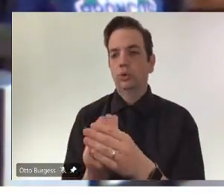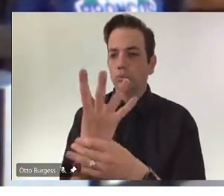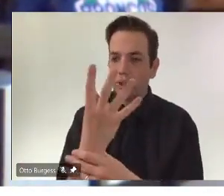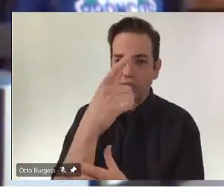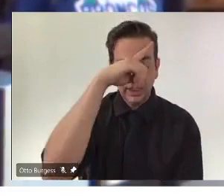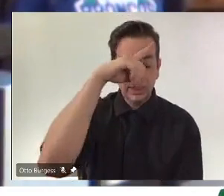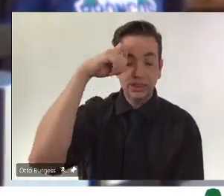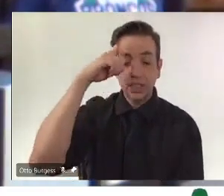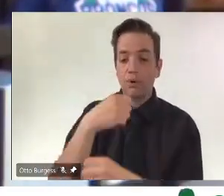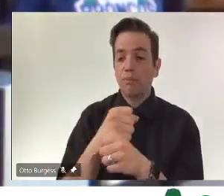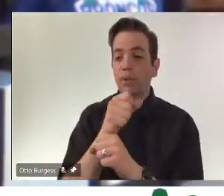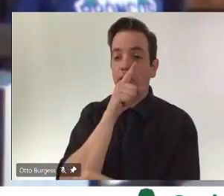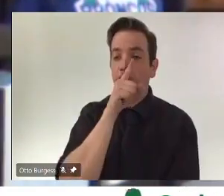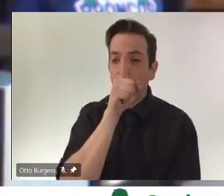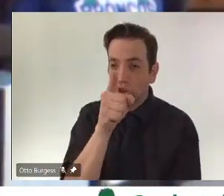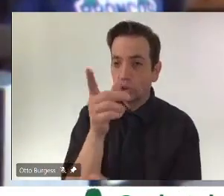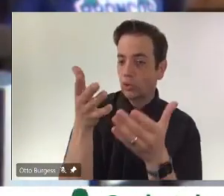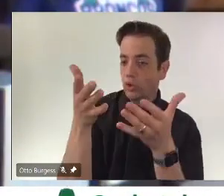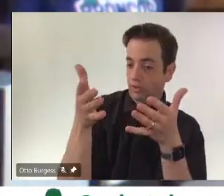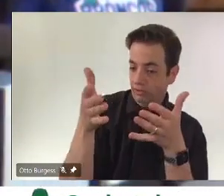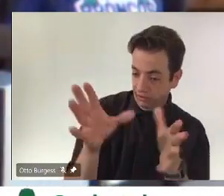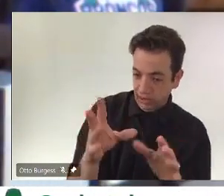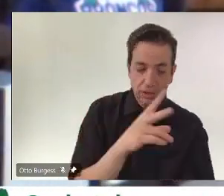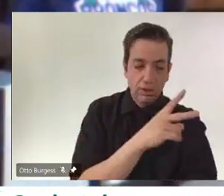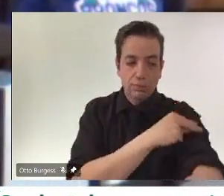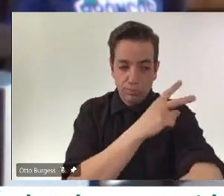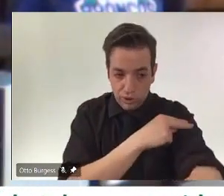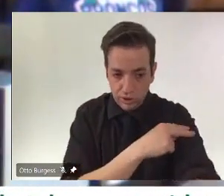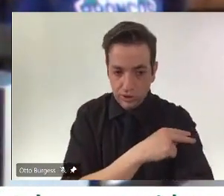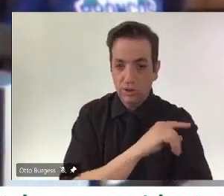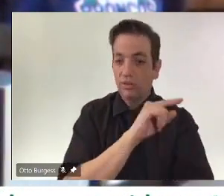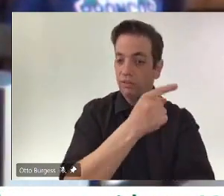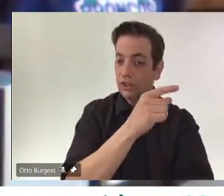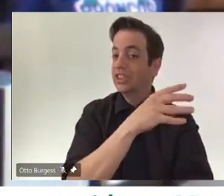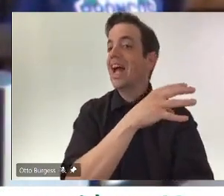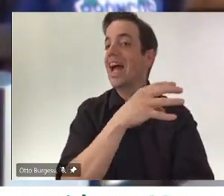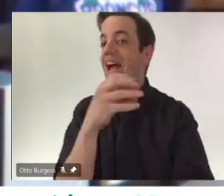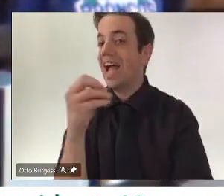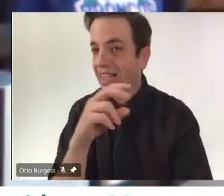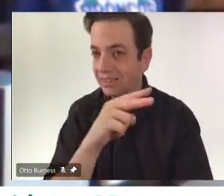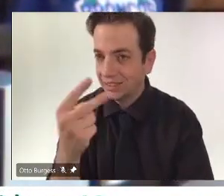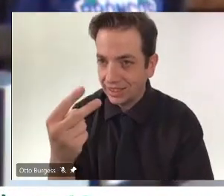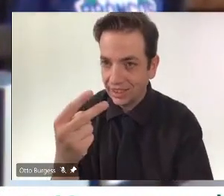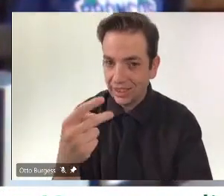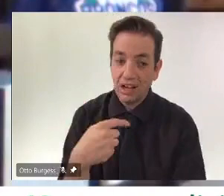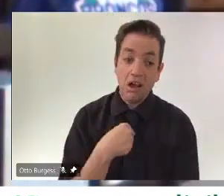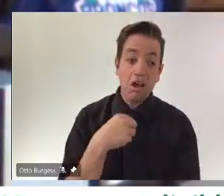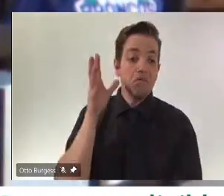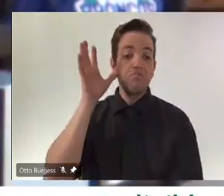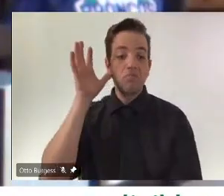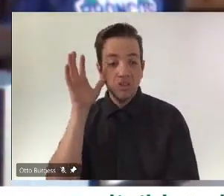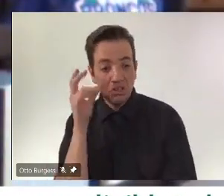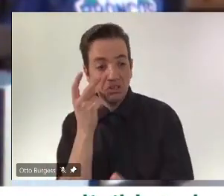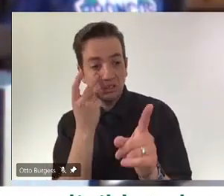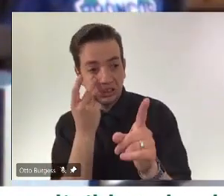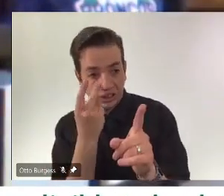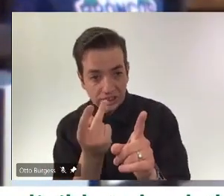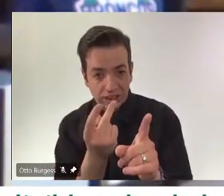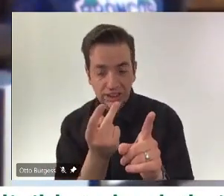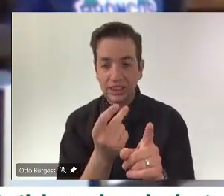second doses as well. But from what I've heard, what I've seen on social media, I think there's a there's a larger group of